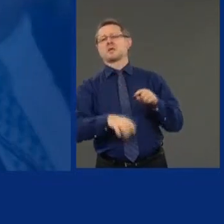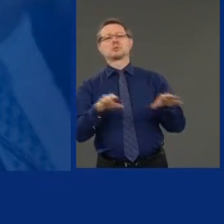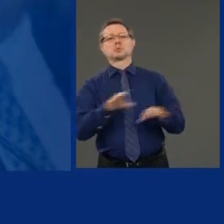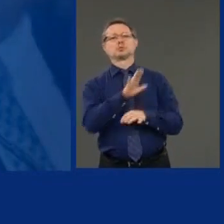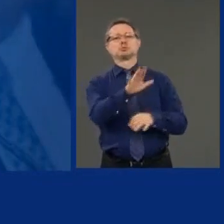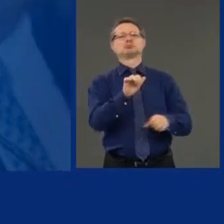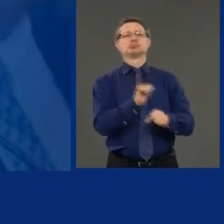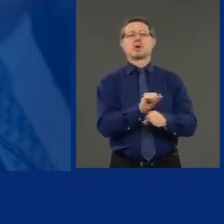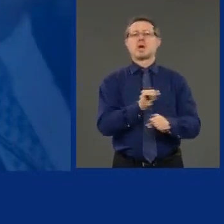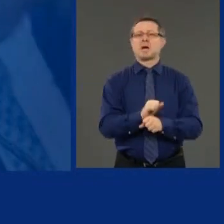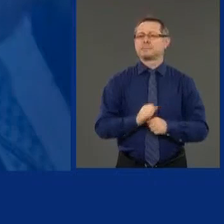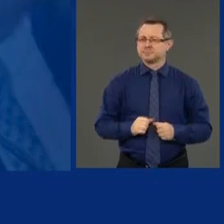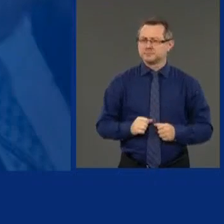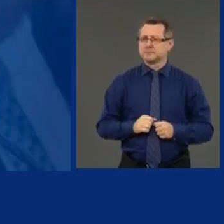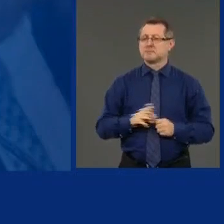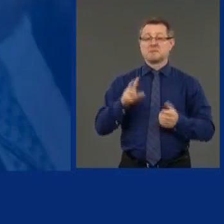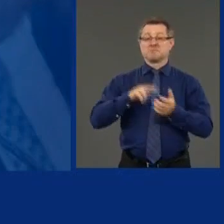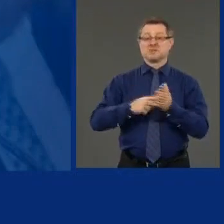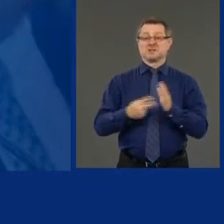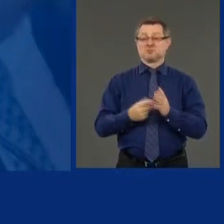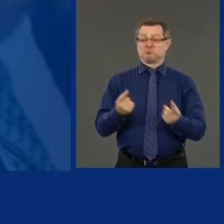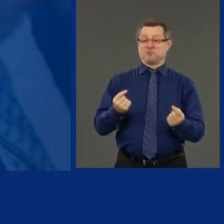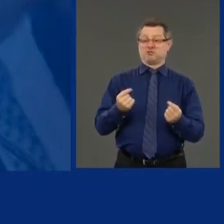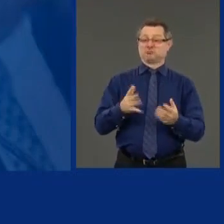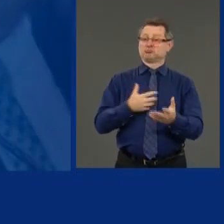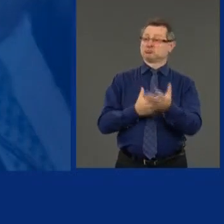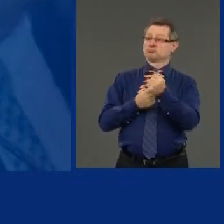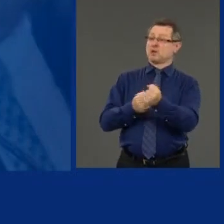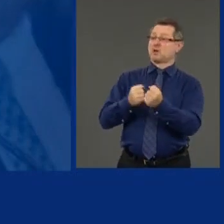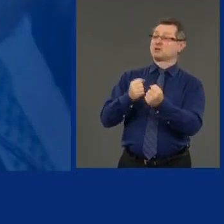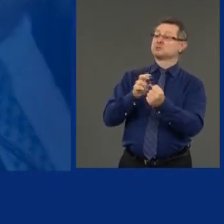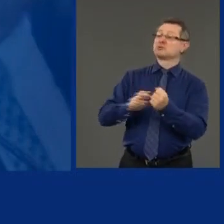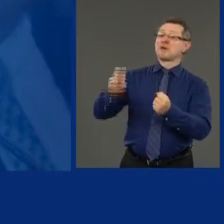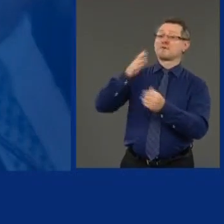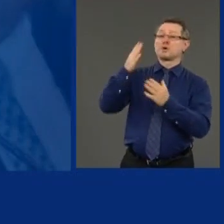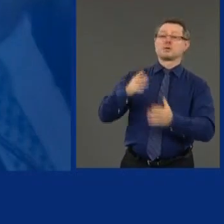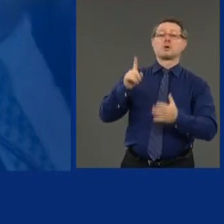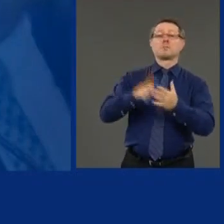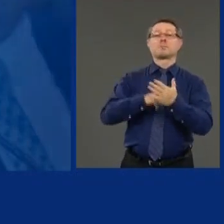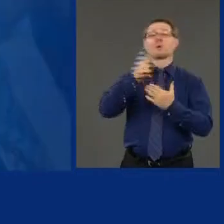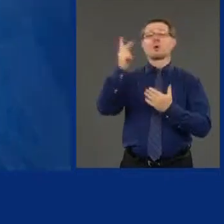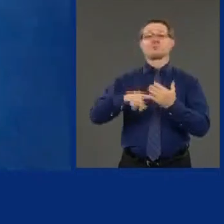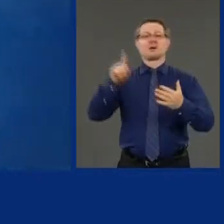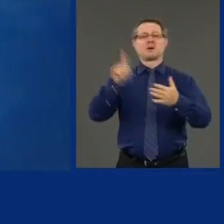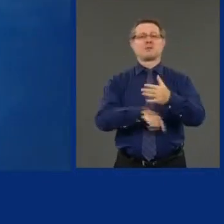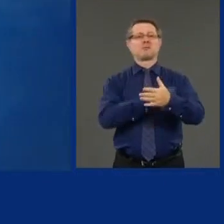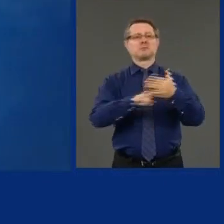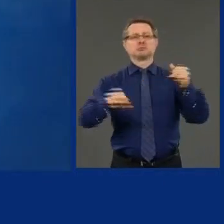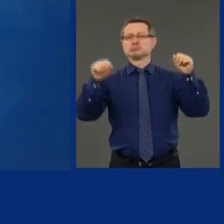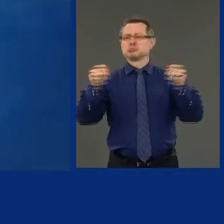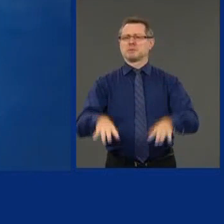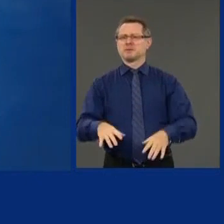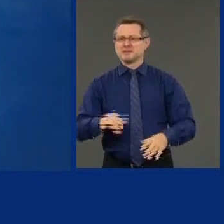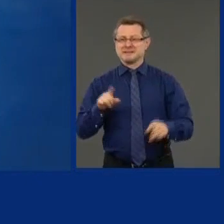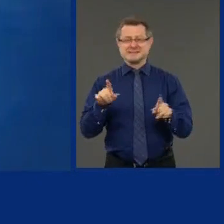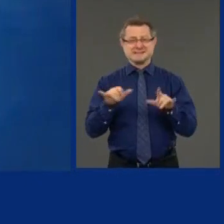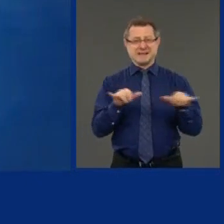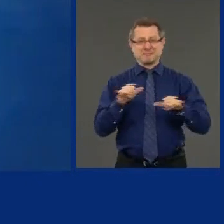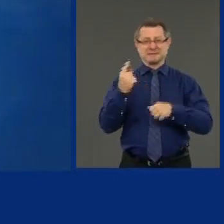and therefore they're canceling the Trusted Traveler Program. Okay? Same night as the State of the Union address.